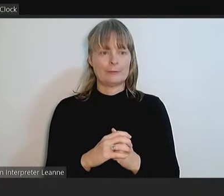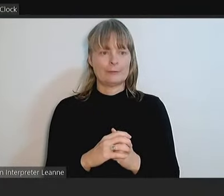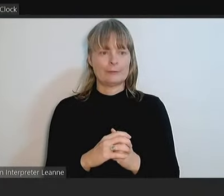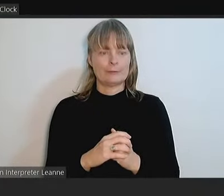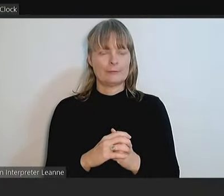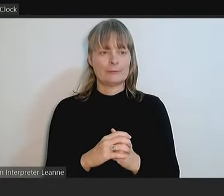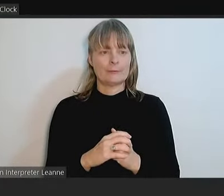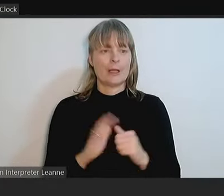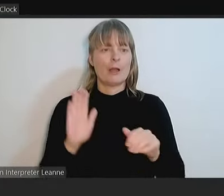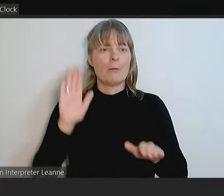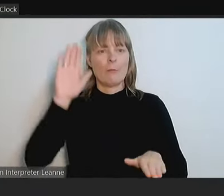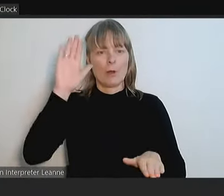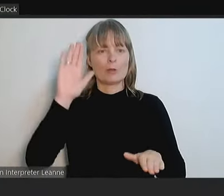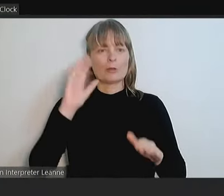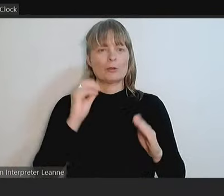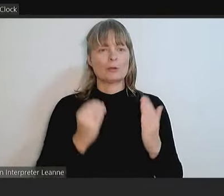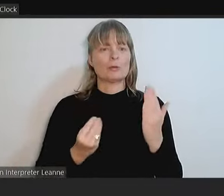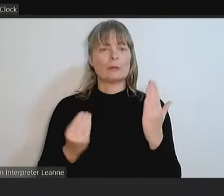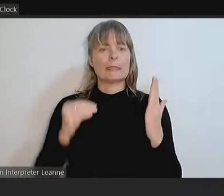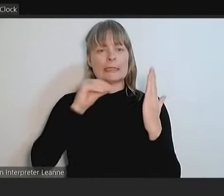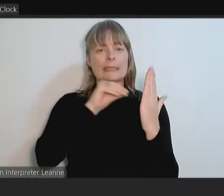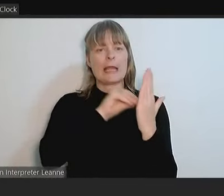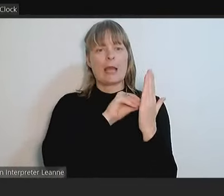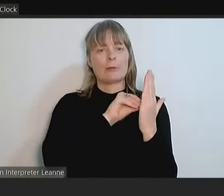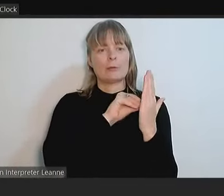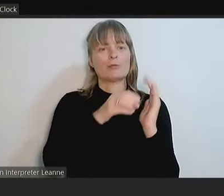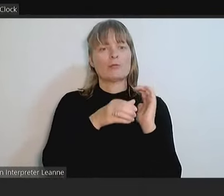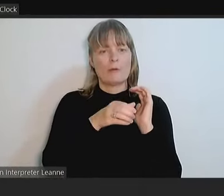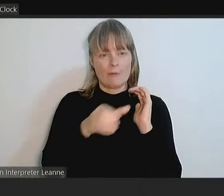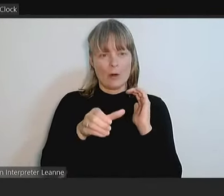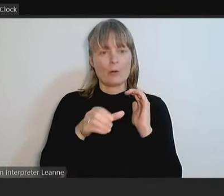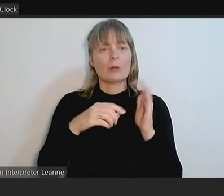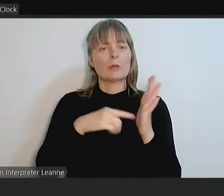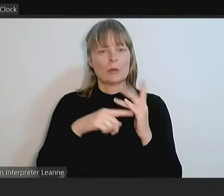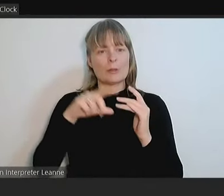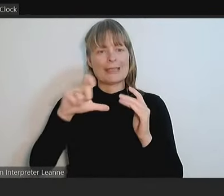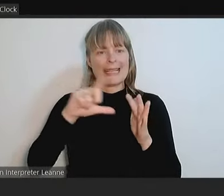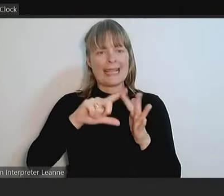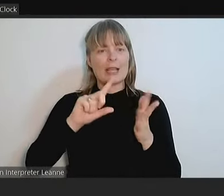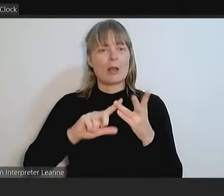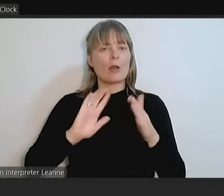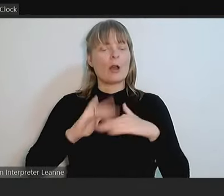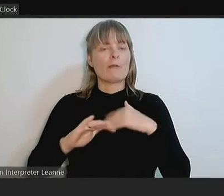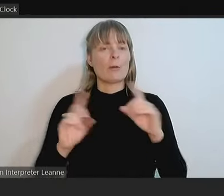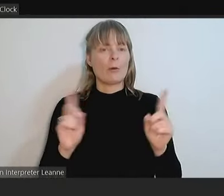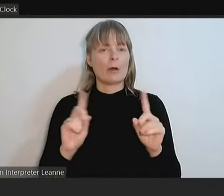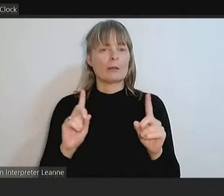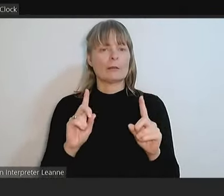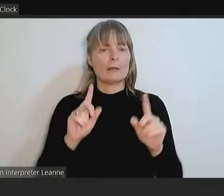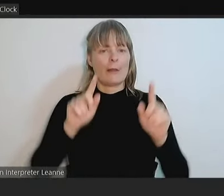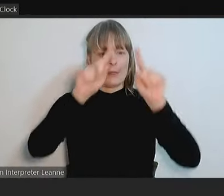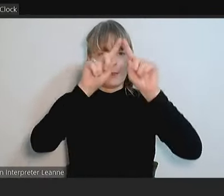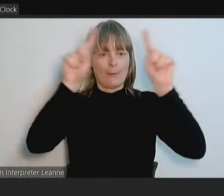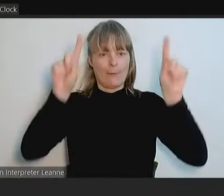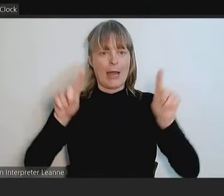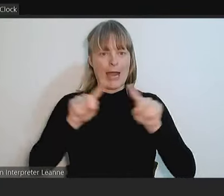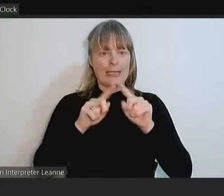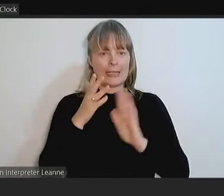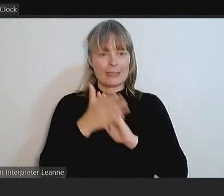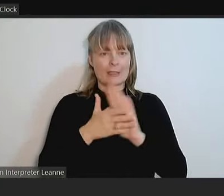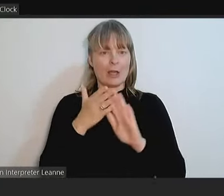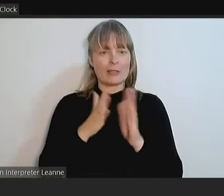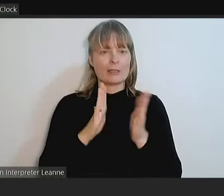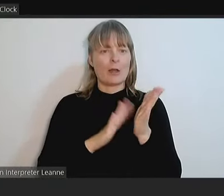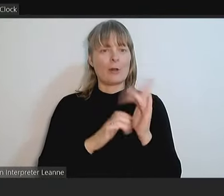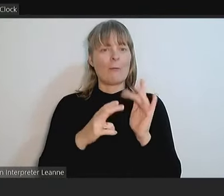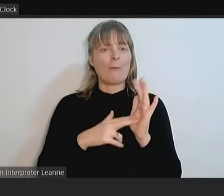motion to table a petition for the referral to the CEO for consideration and response concerning the parking signs on Youngman Street, Preston. I move the petition